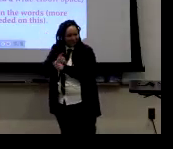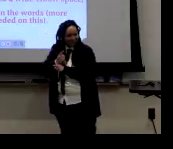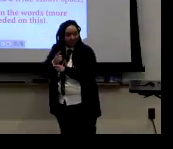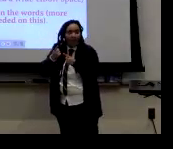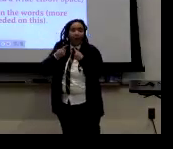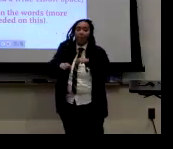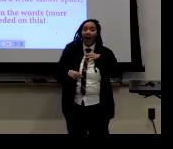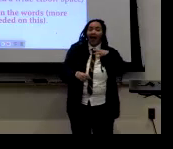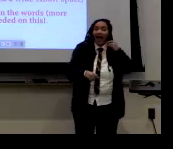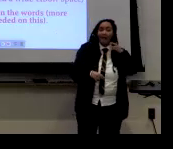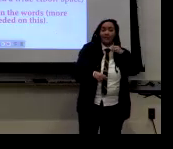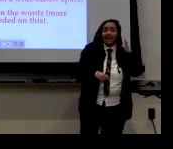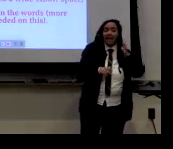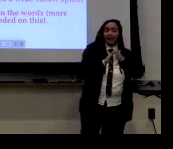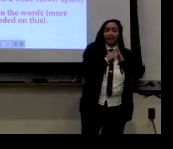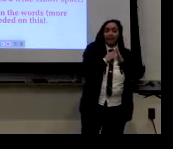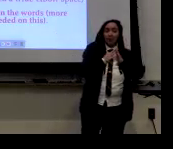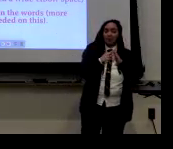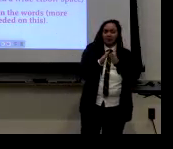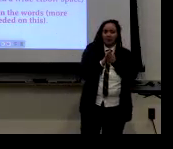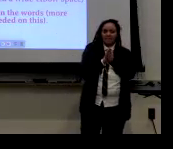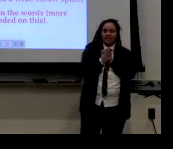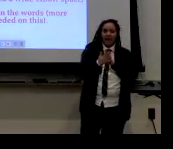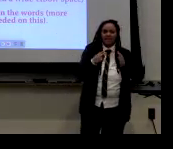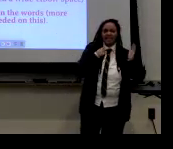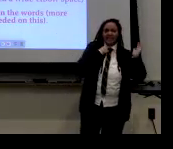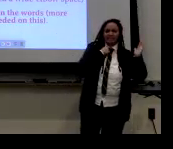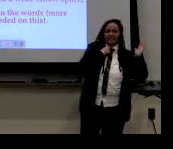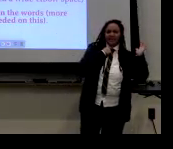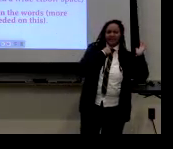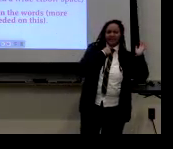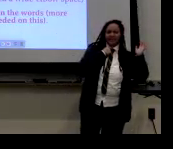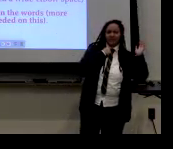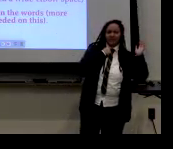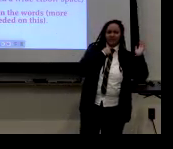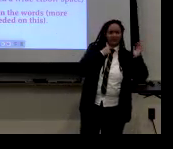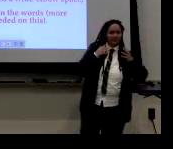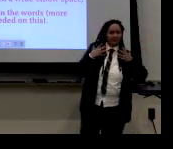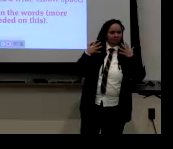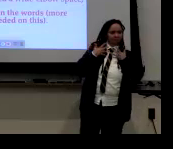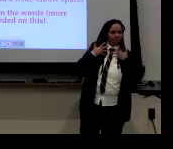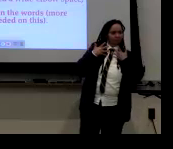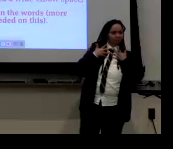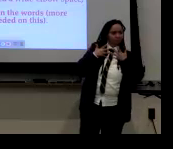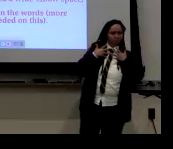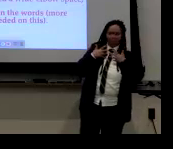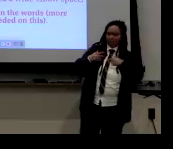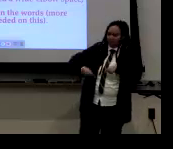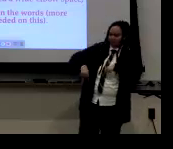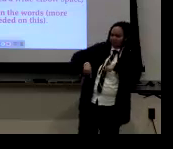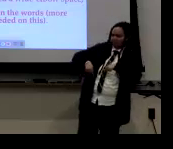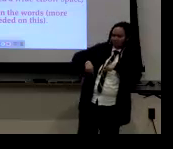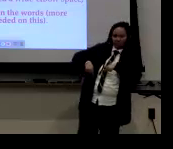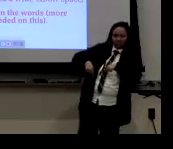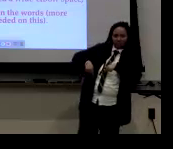That's just normal for them. But when they go outside of their community, um, they feel like they're, other